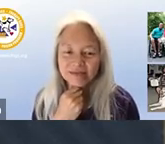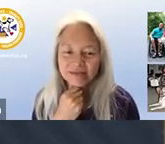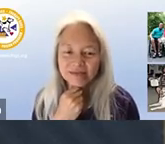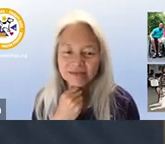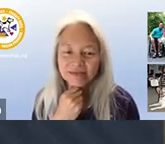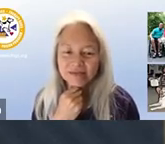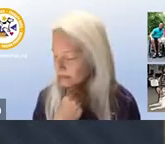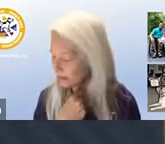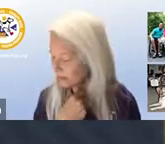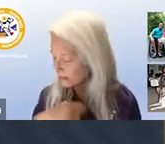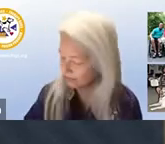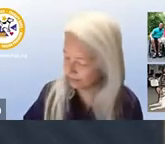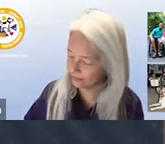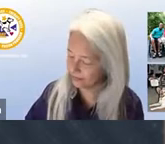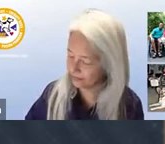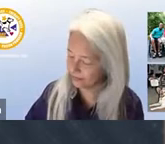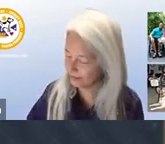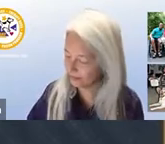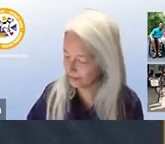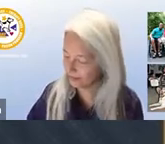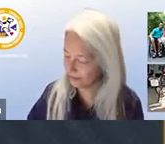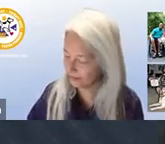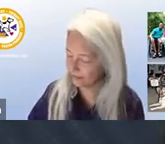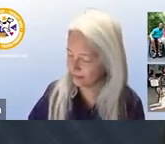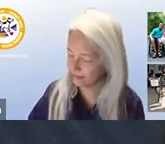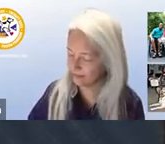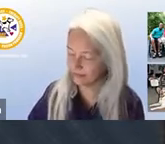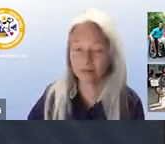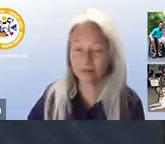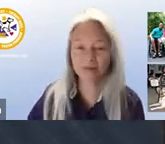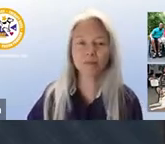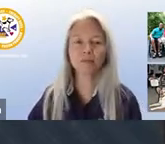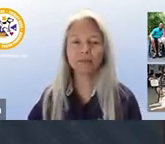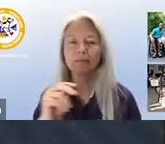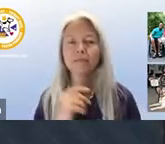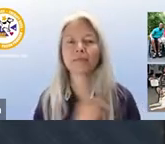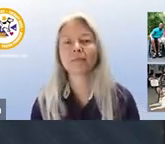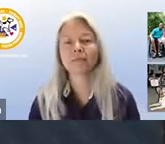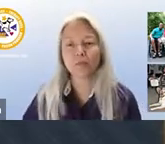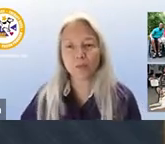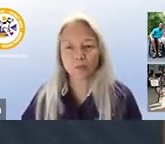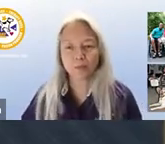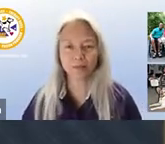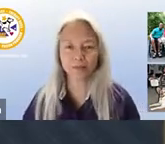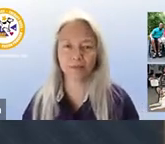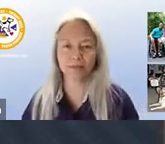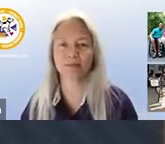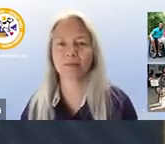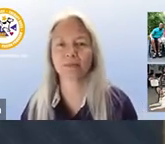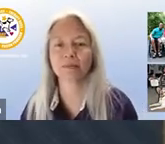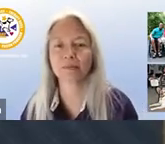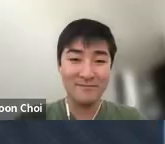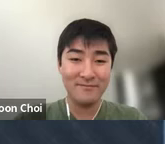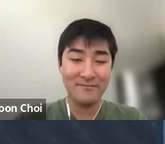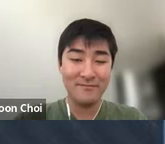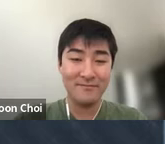do and where can i be in the bedroom and with the door closed and if i wake up and i need kelly for something i can give him the